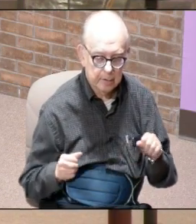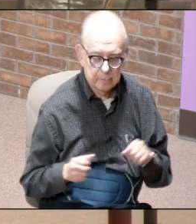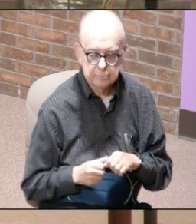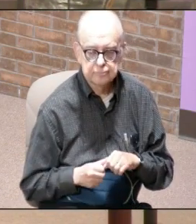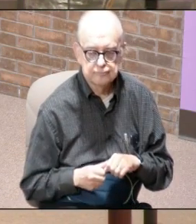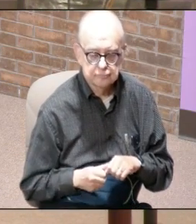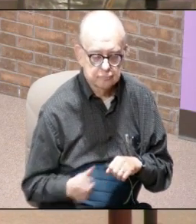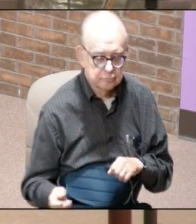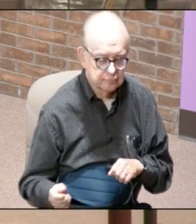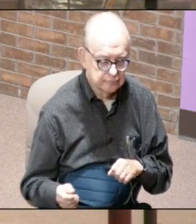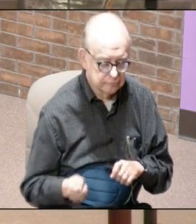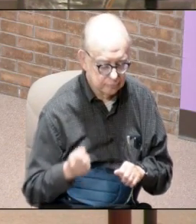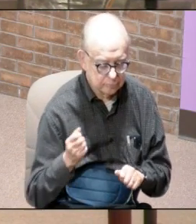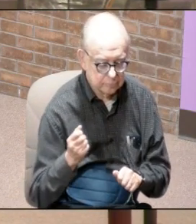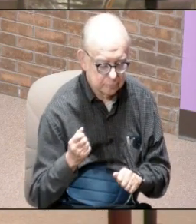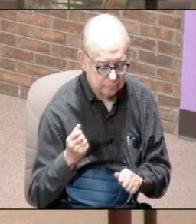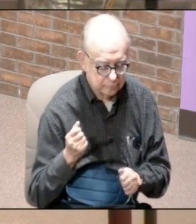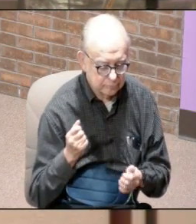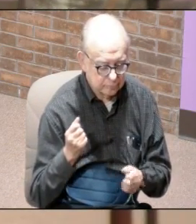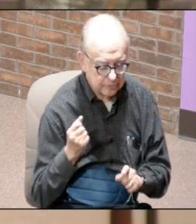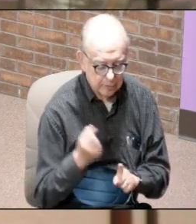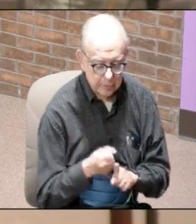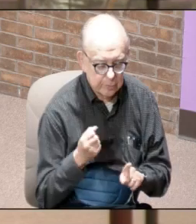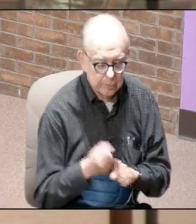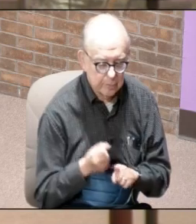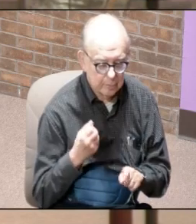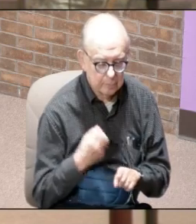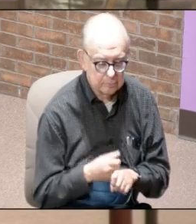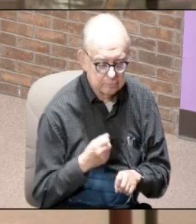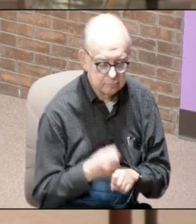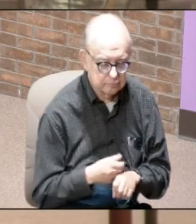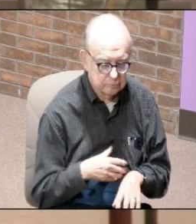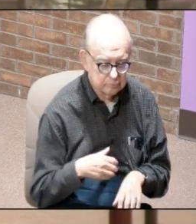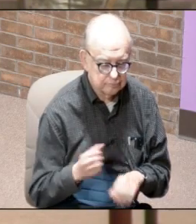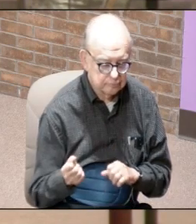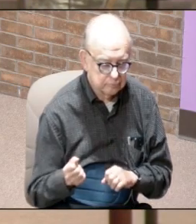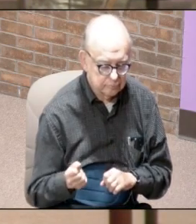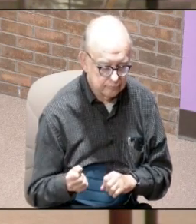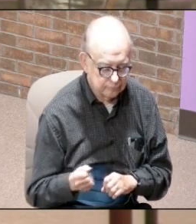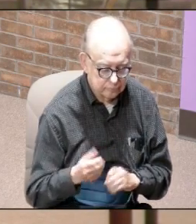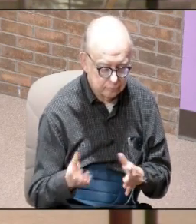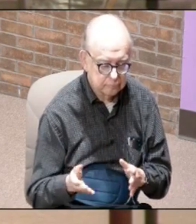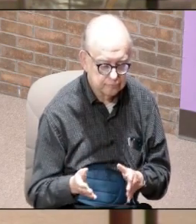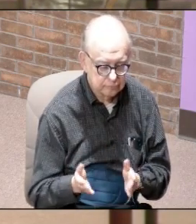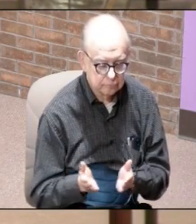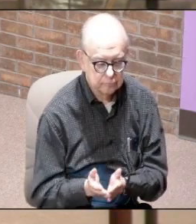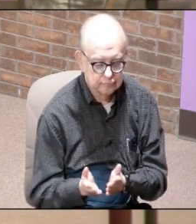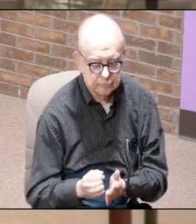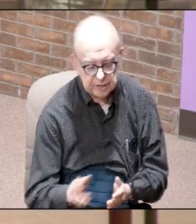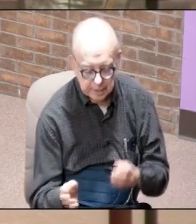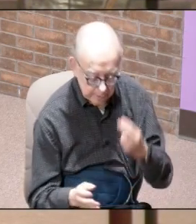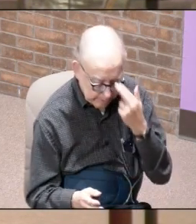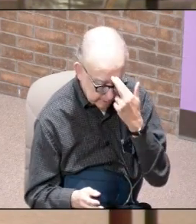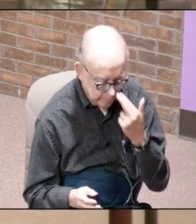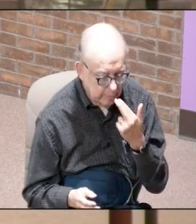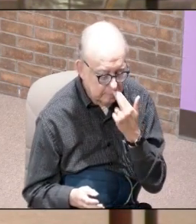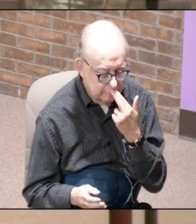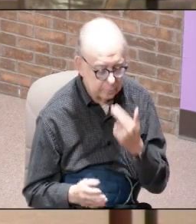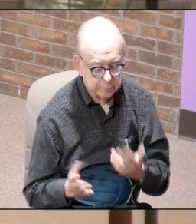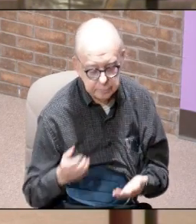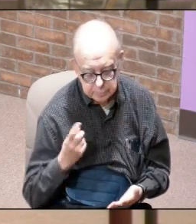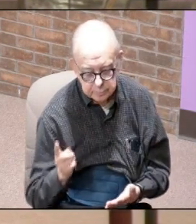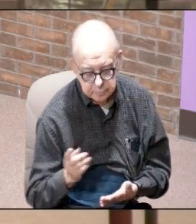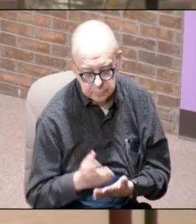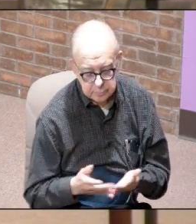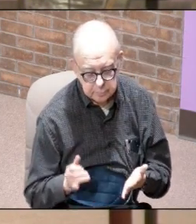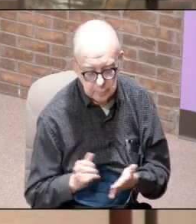and they would chip away at the rocks and then they would take and put the rocks on the ships and take them back to Rome or some